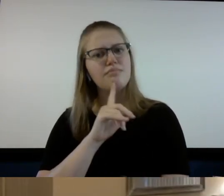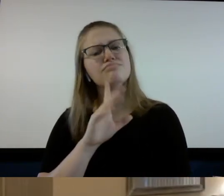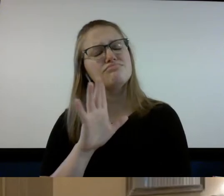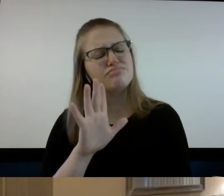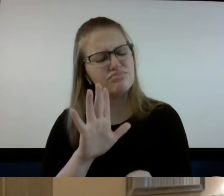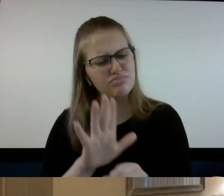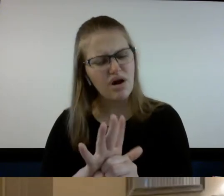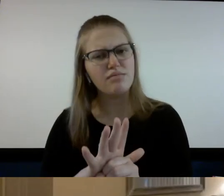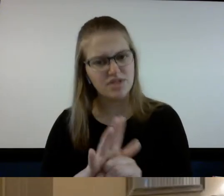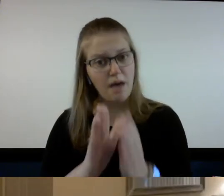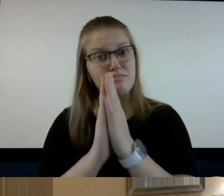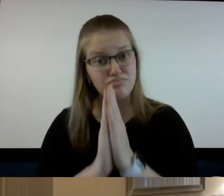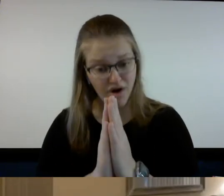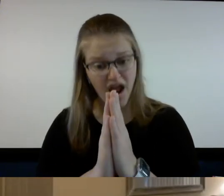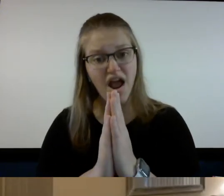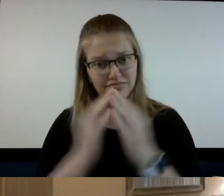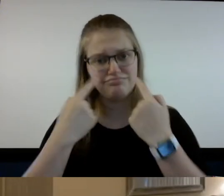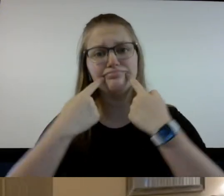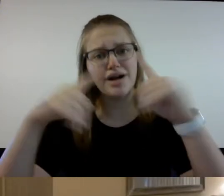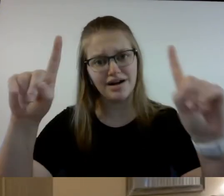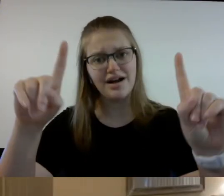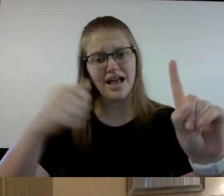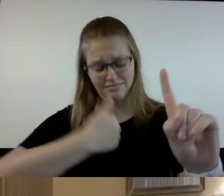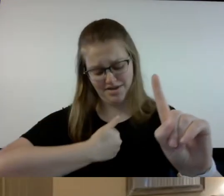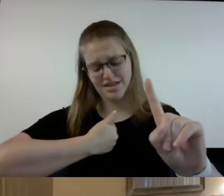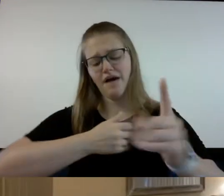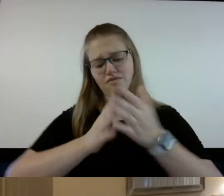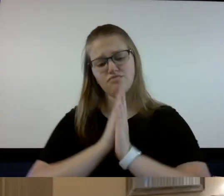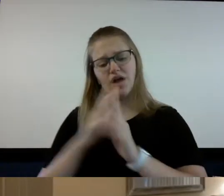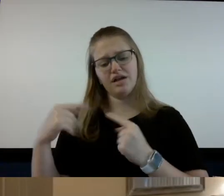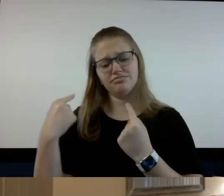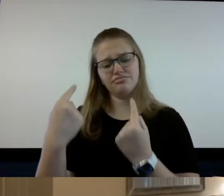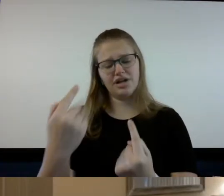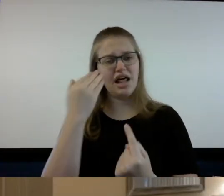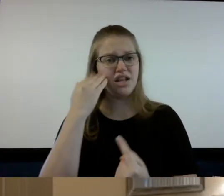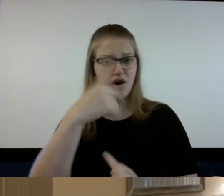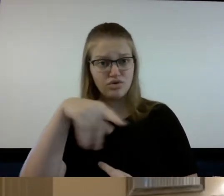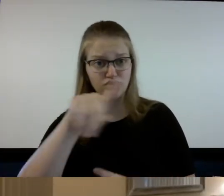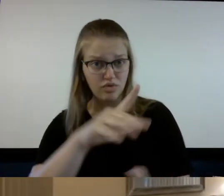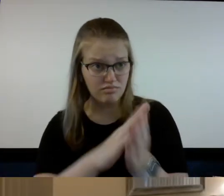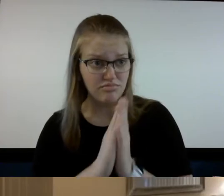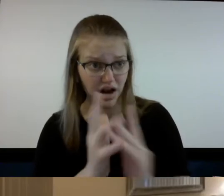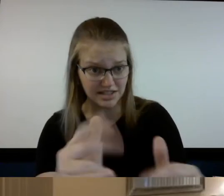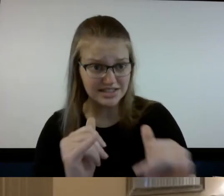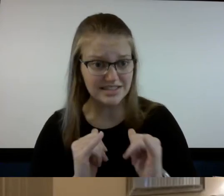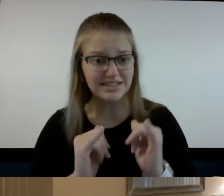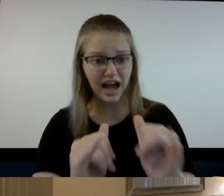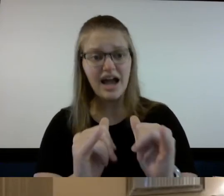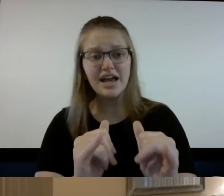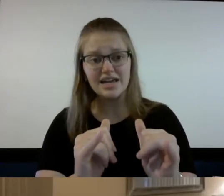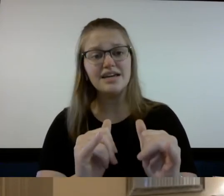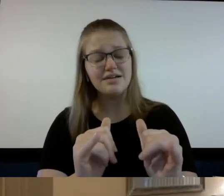prayer works prayed myself and knowing all of you sent your prayers